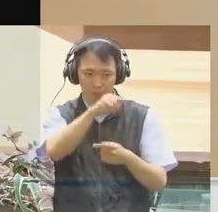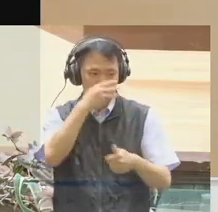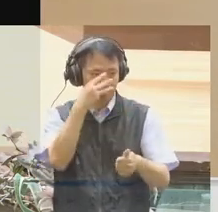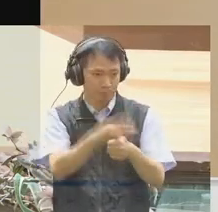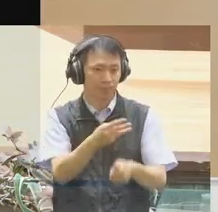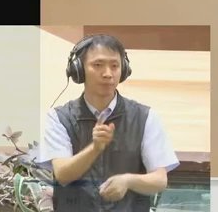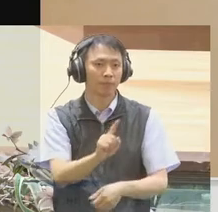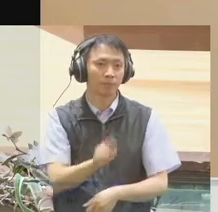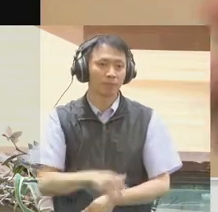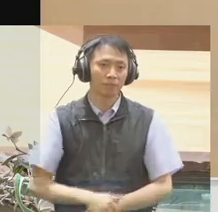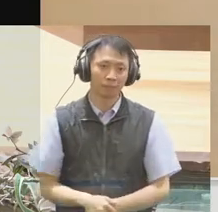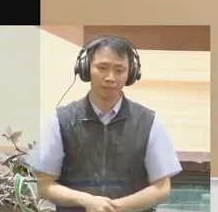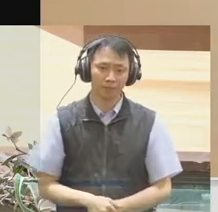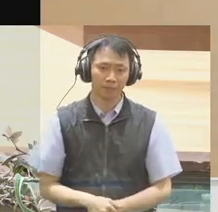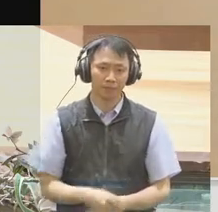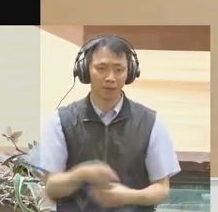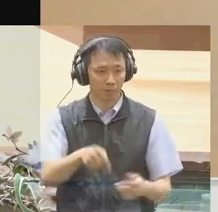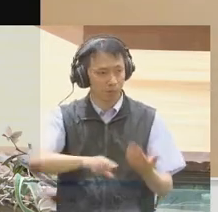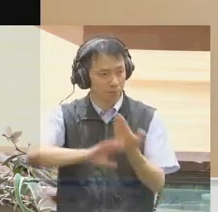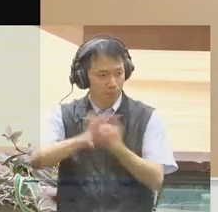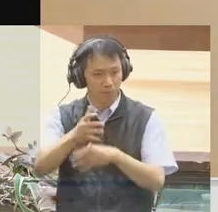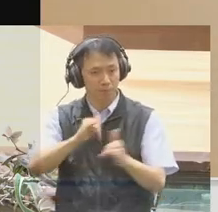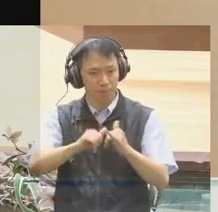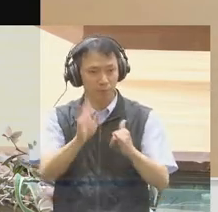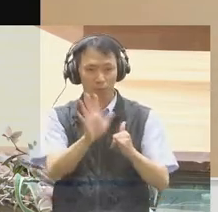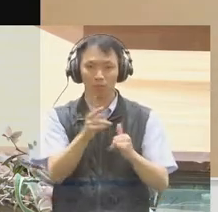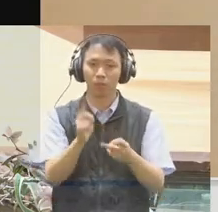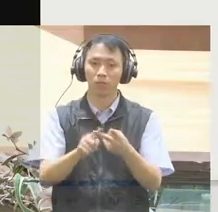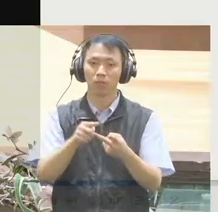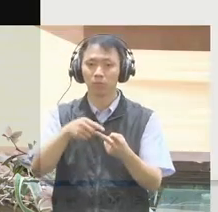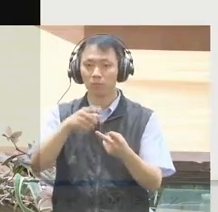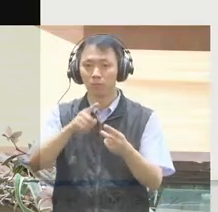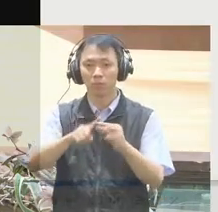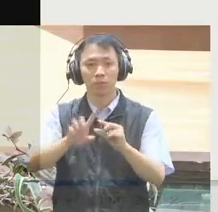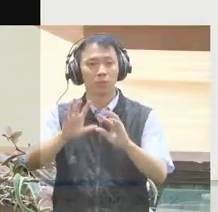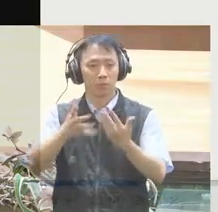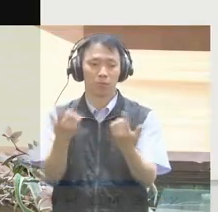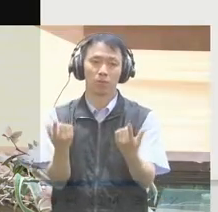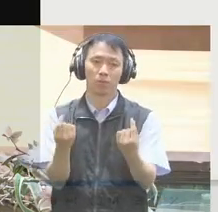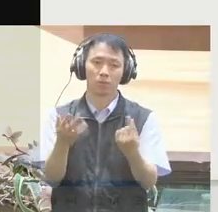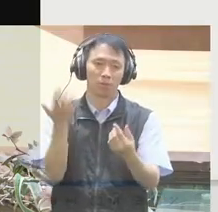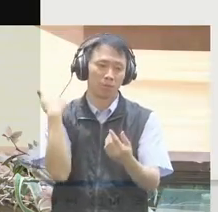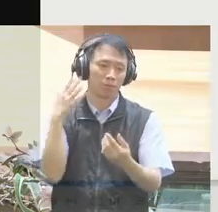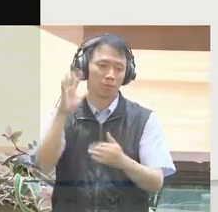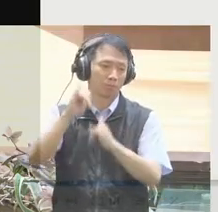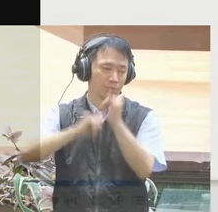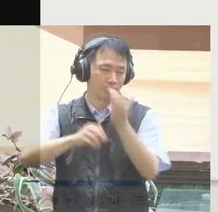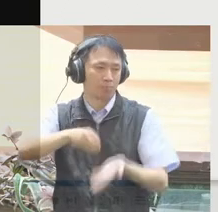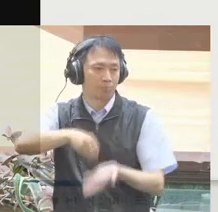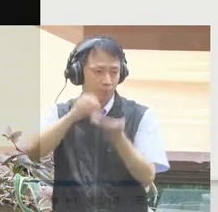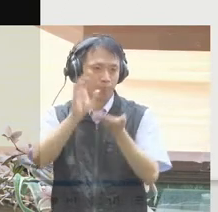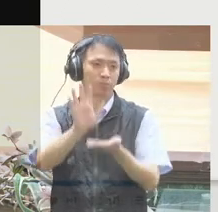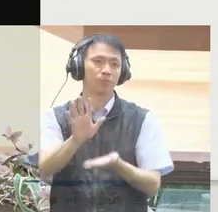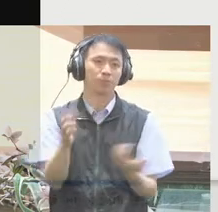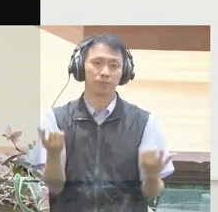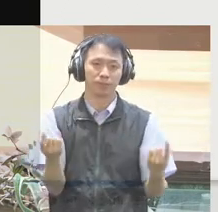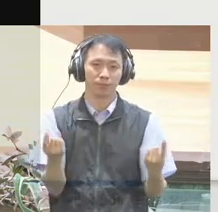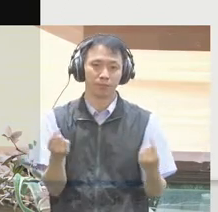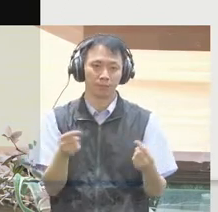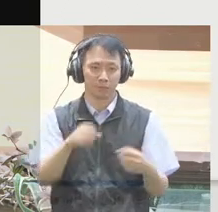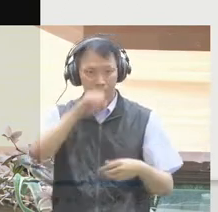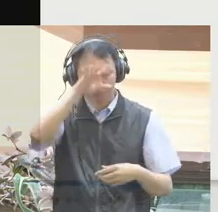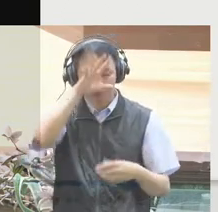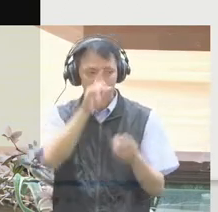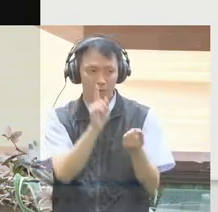passages in the Analects, admonished leaders to avoid factional behavior as well. Politics dominated by factions plays out in one dimension,